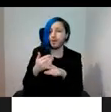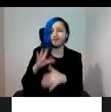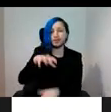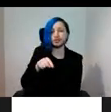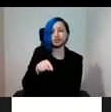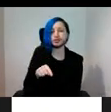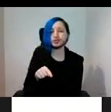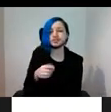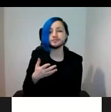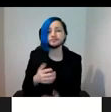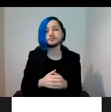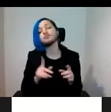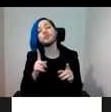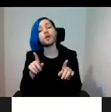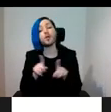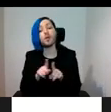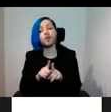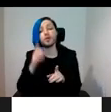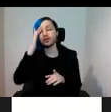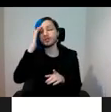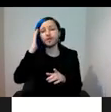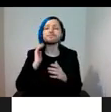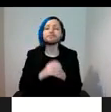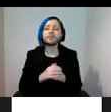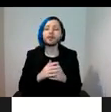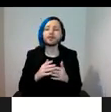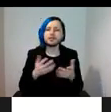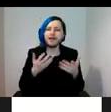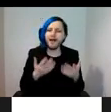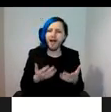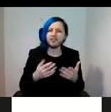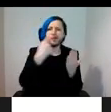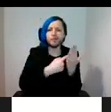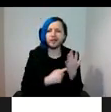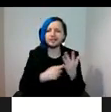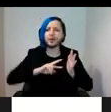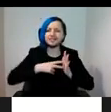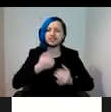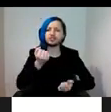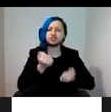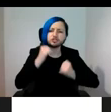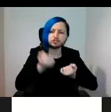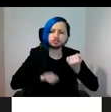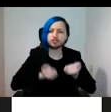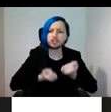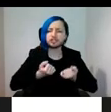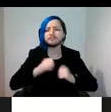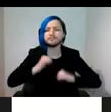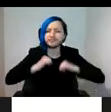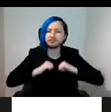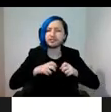same time, less burdened by the heavy bureaucratic policies and organizational structures and system, the art proliferates.